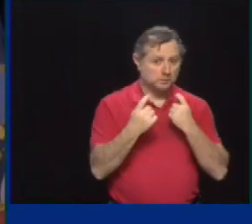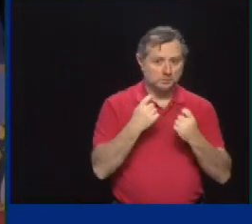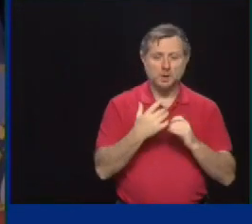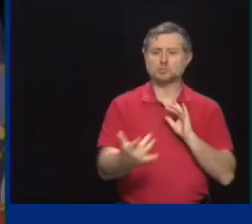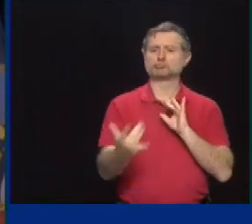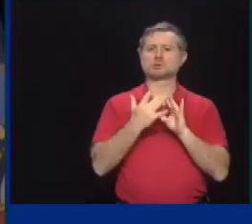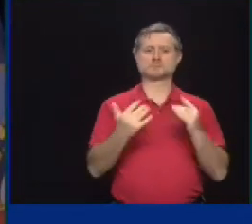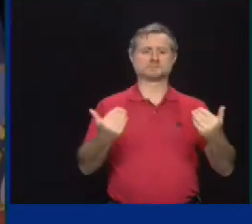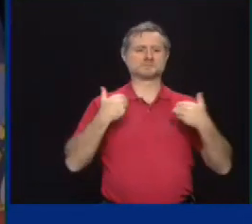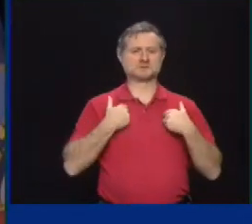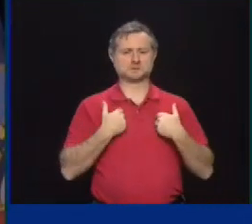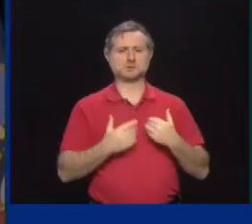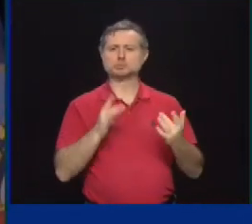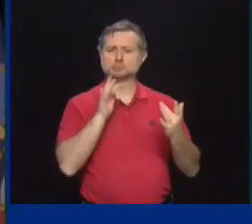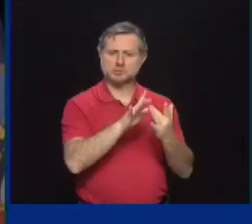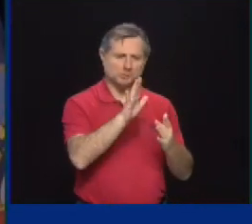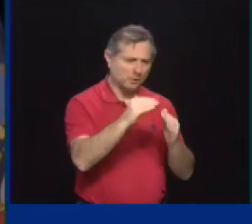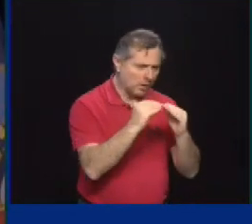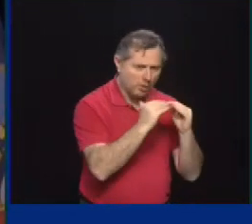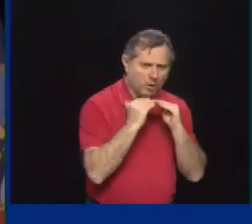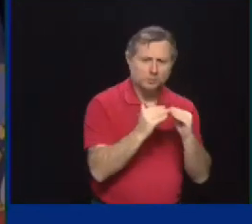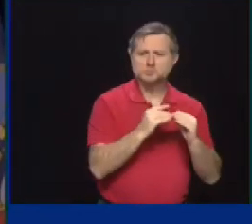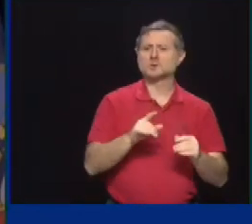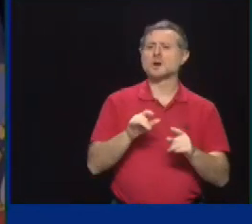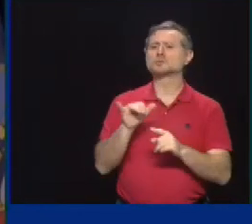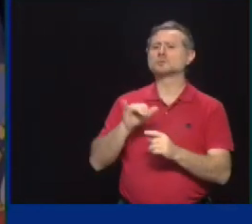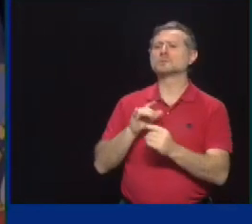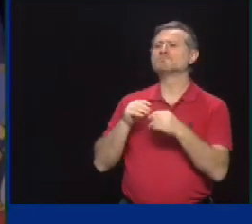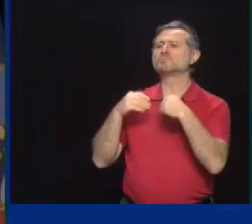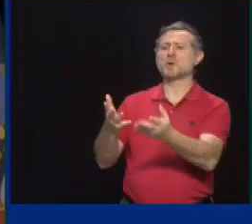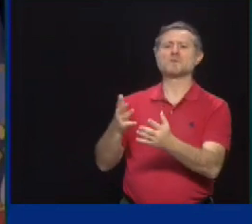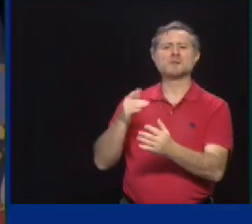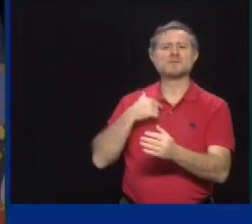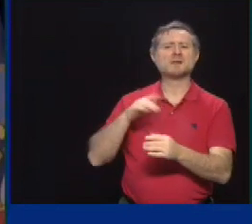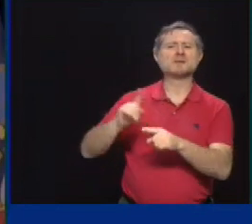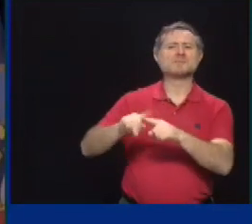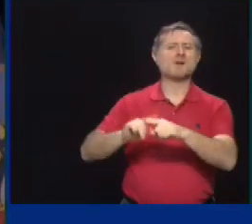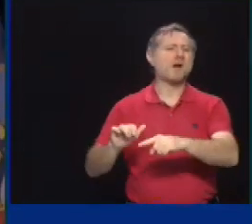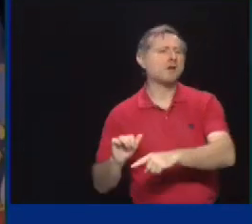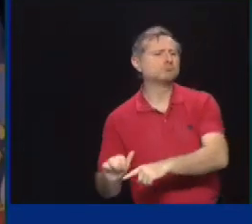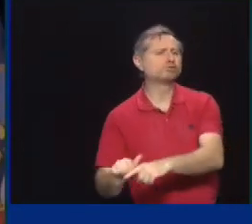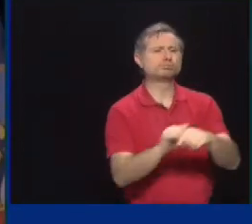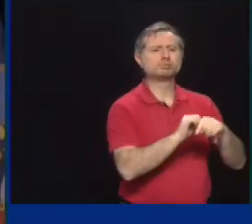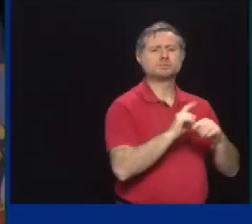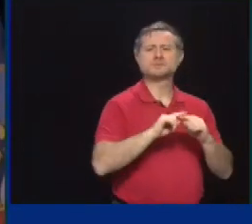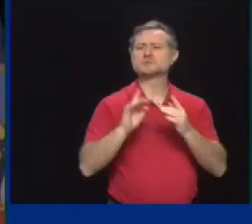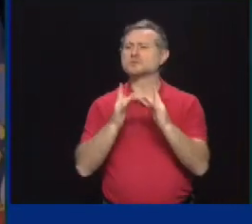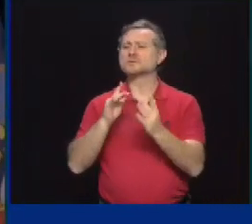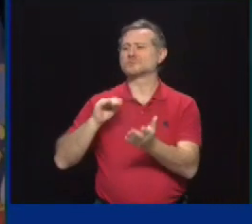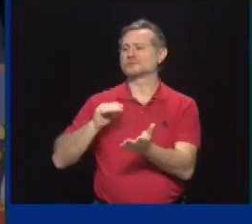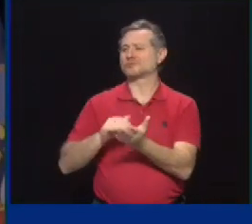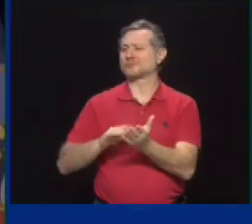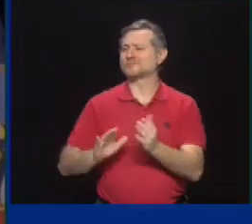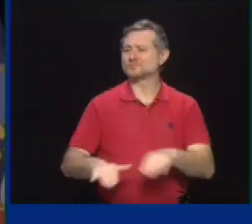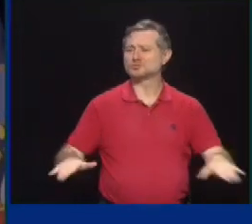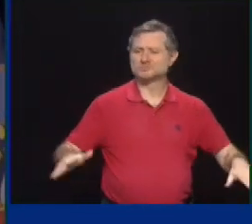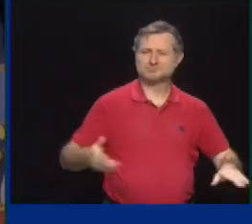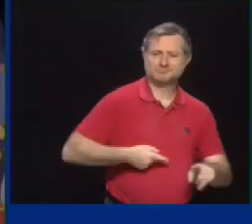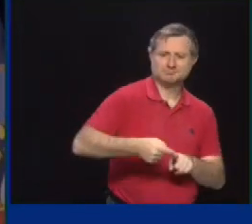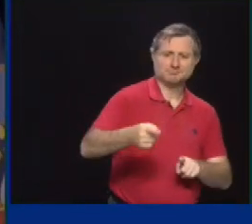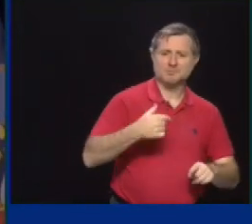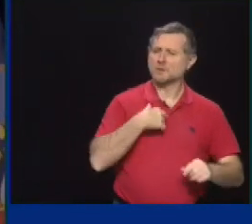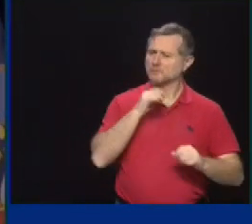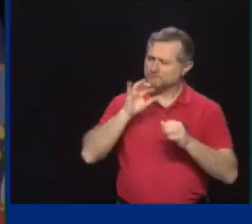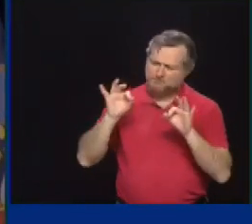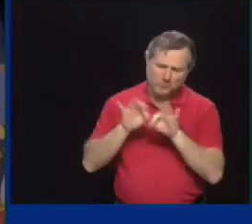for pediatricians, so please join us. And again, vaccinating all New Yorkers against COVID-19, including our children, is